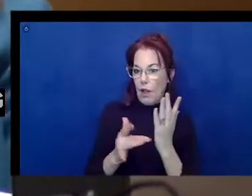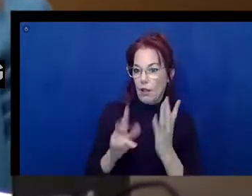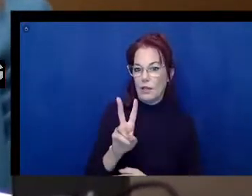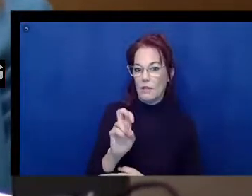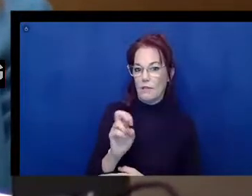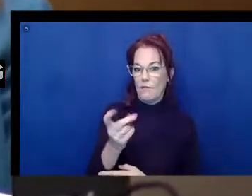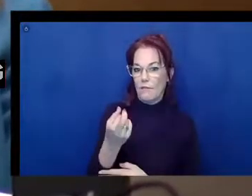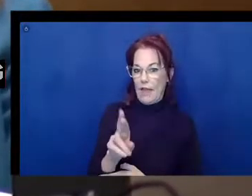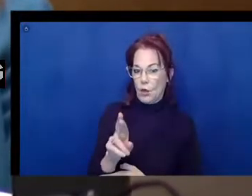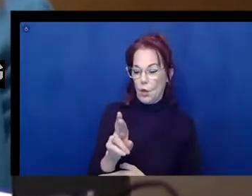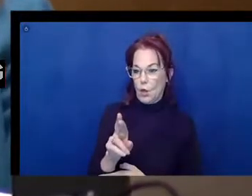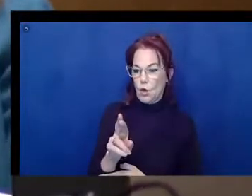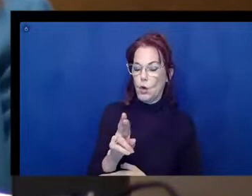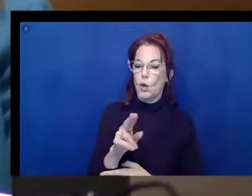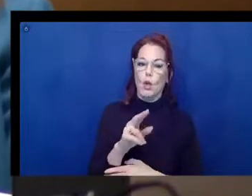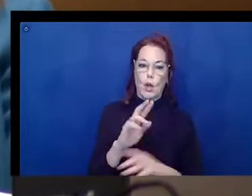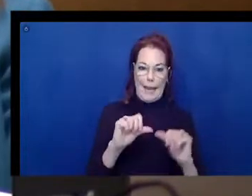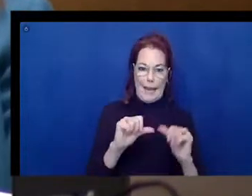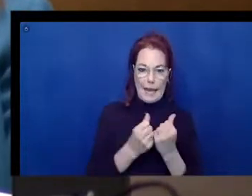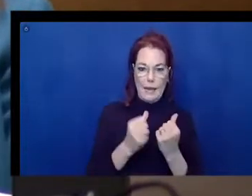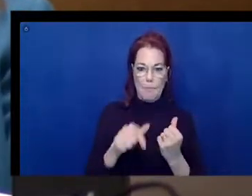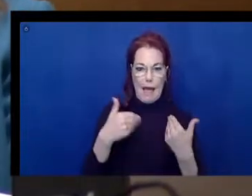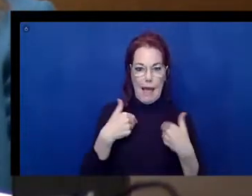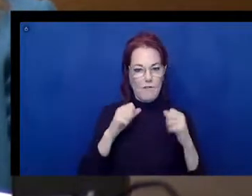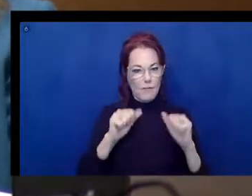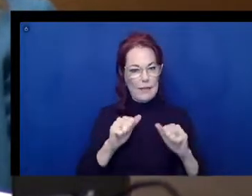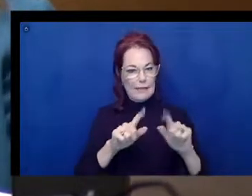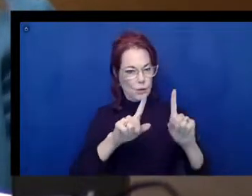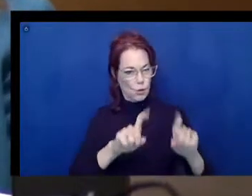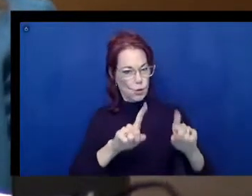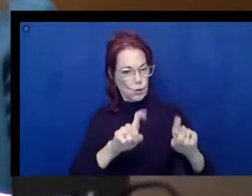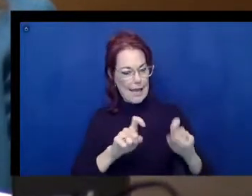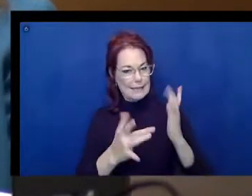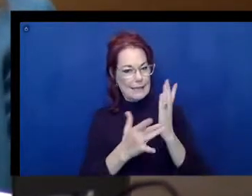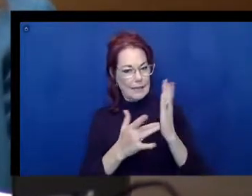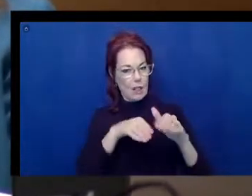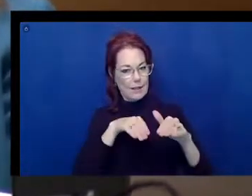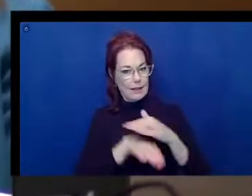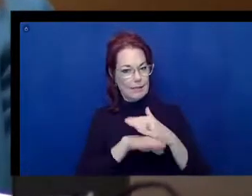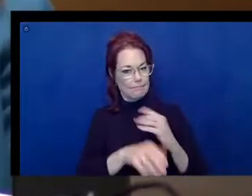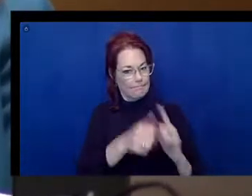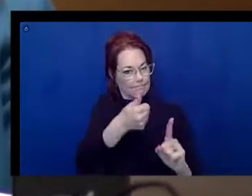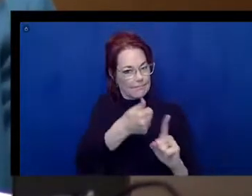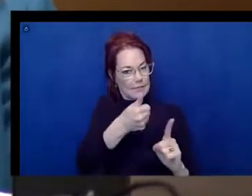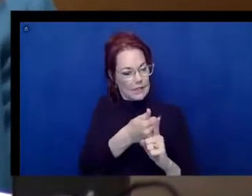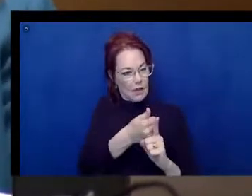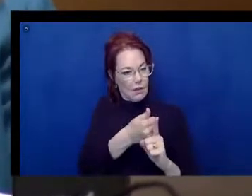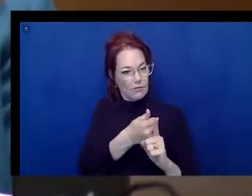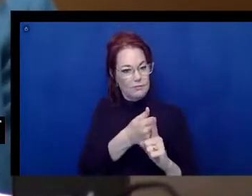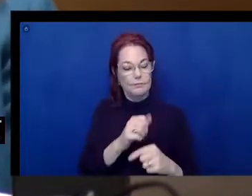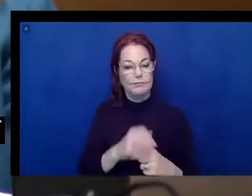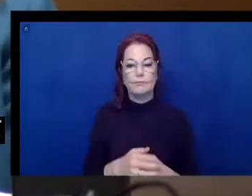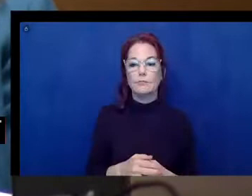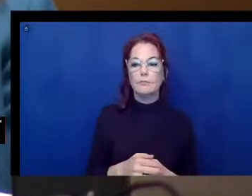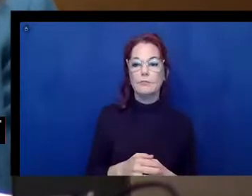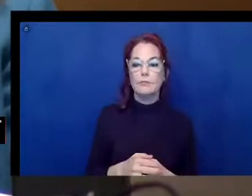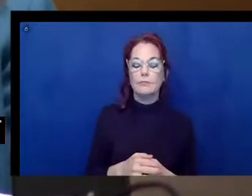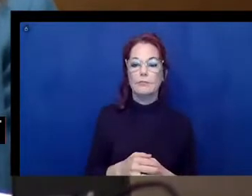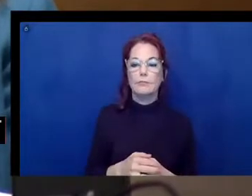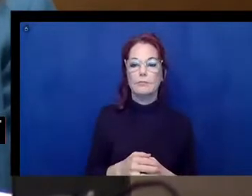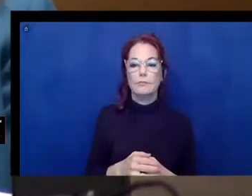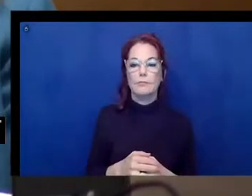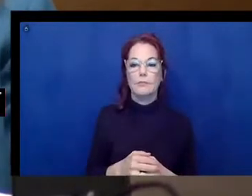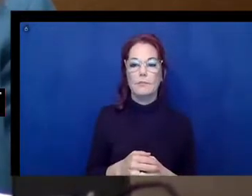must have the ability to test technology accessibility themselves before they roll it out. There will need to be a